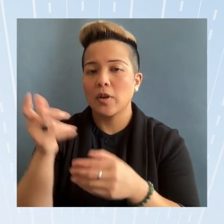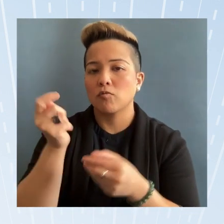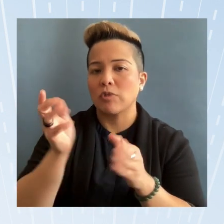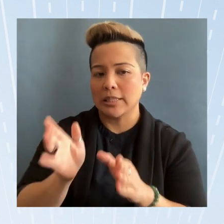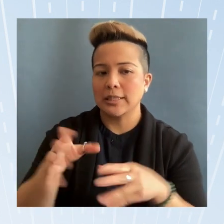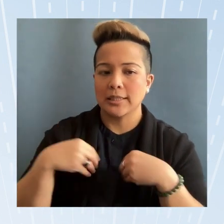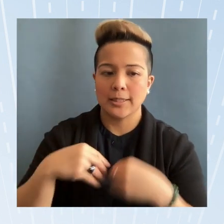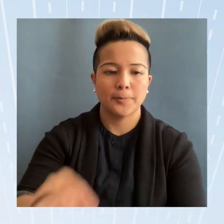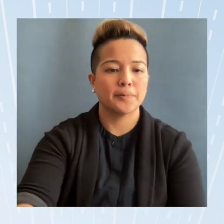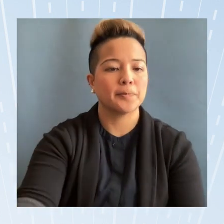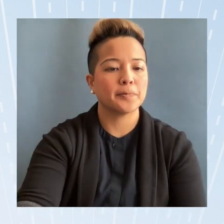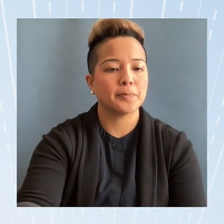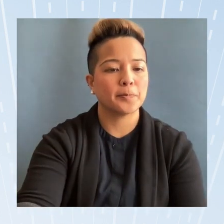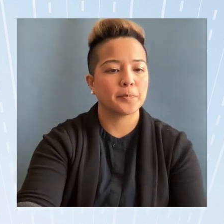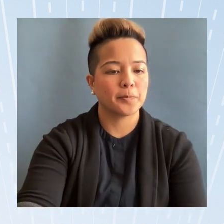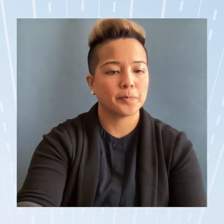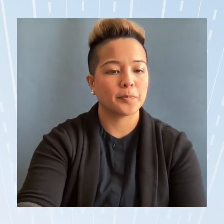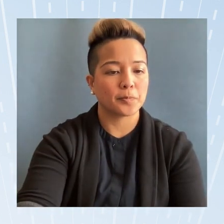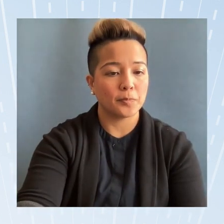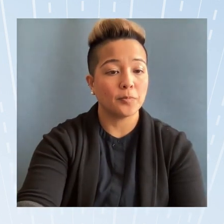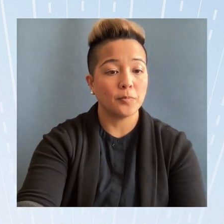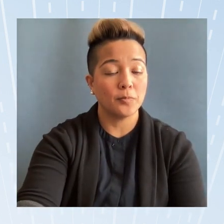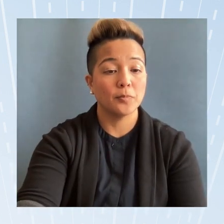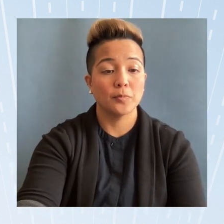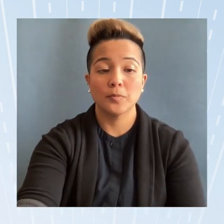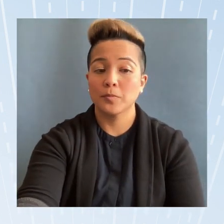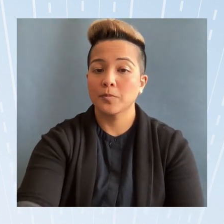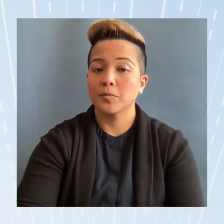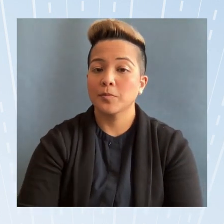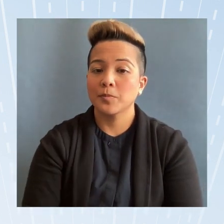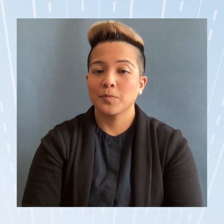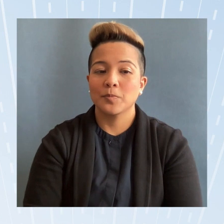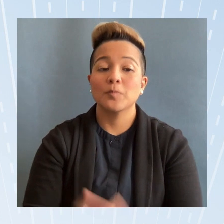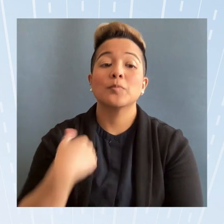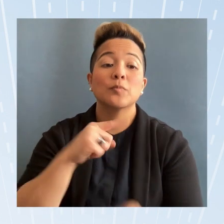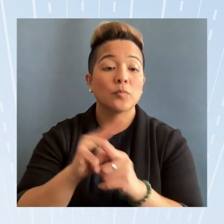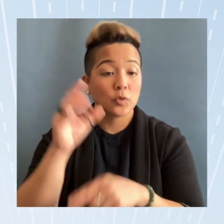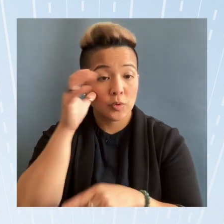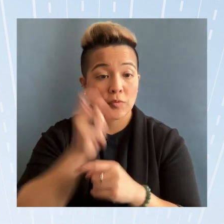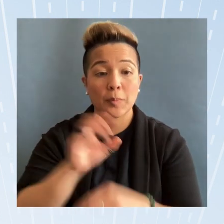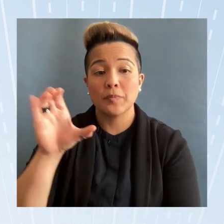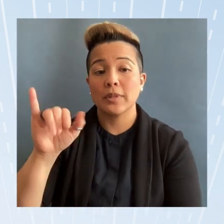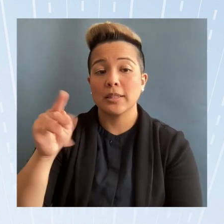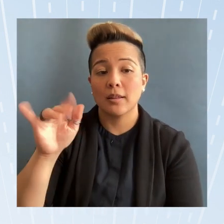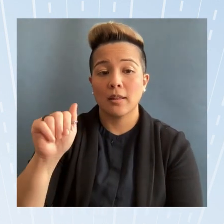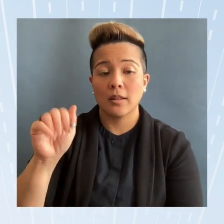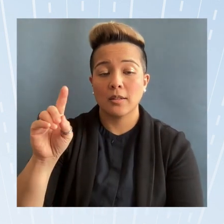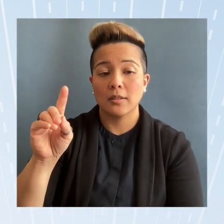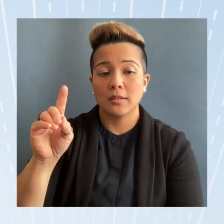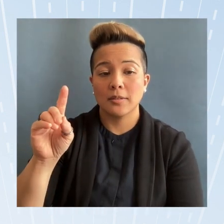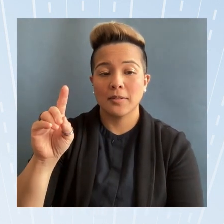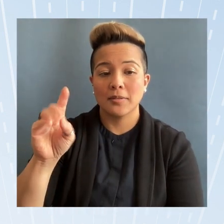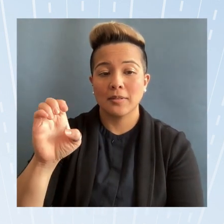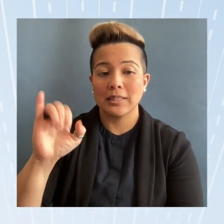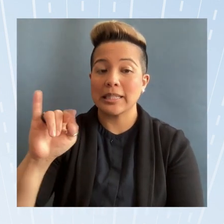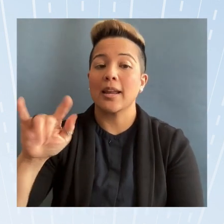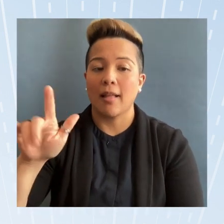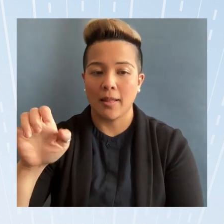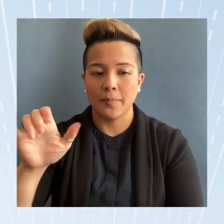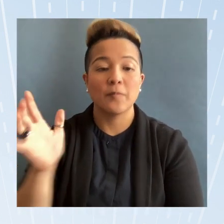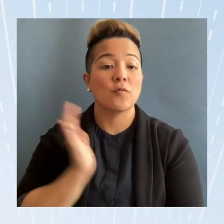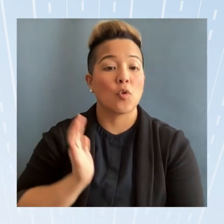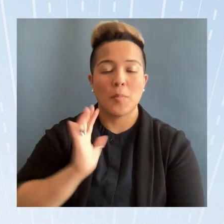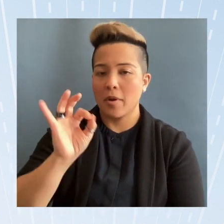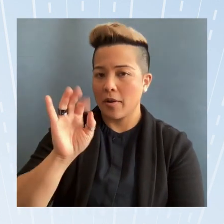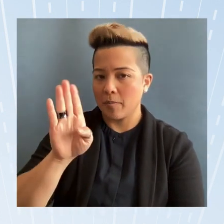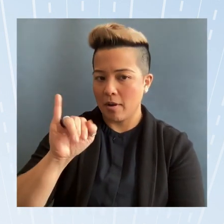we also heard from Cynthia Dietl former former